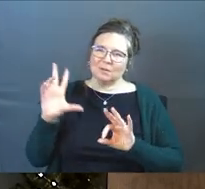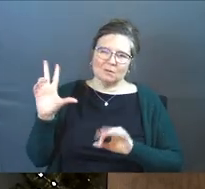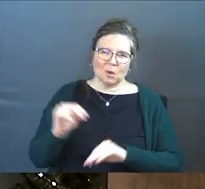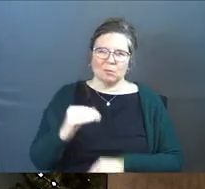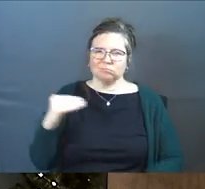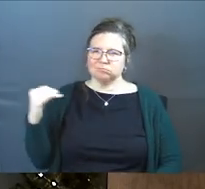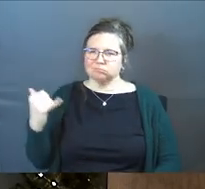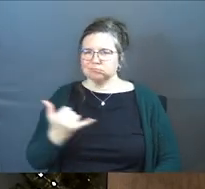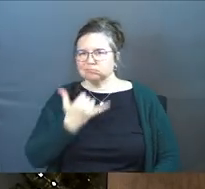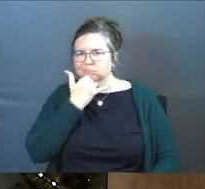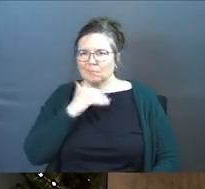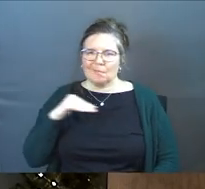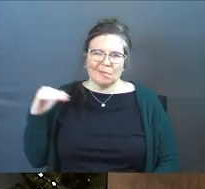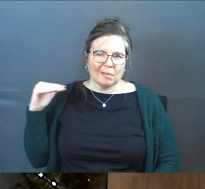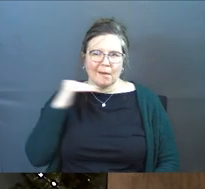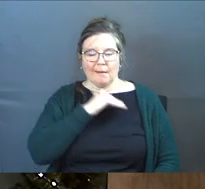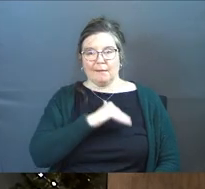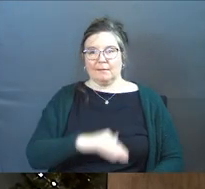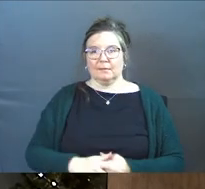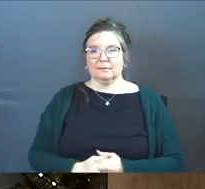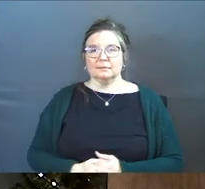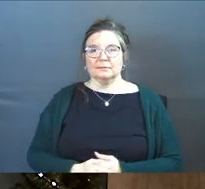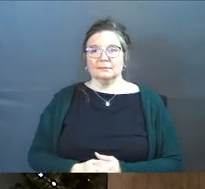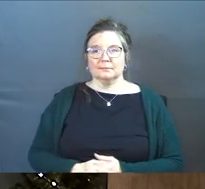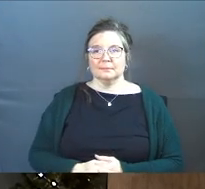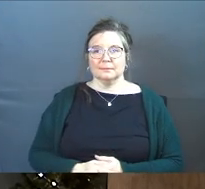been 100% lie.